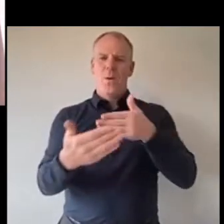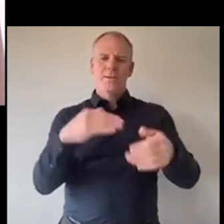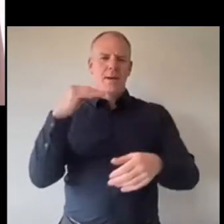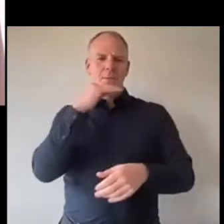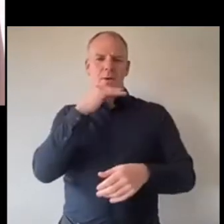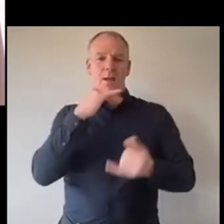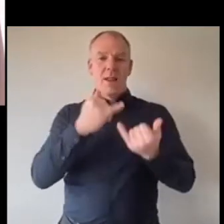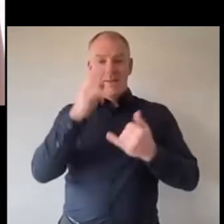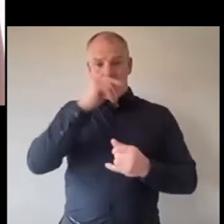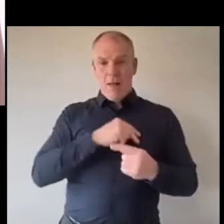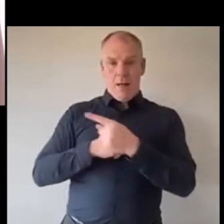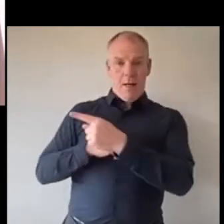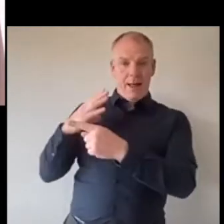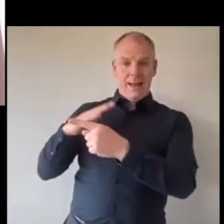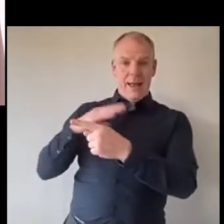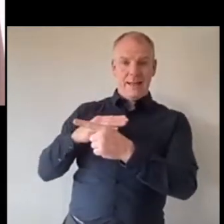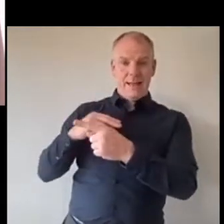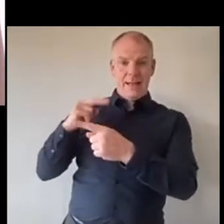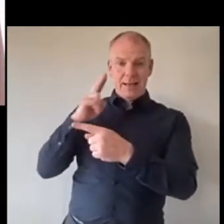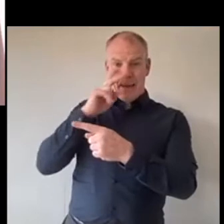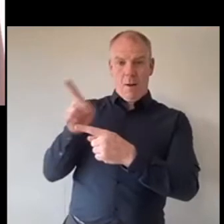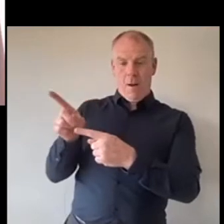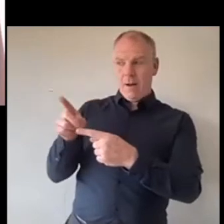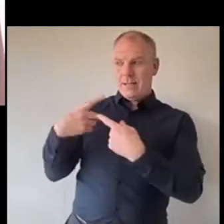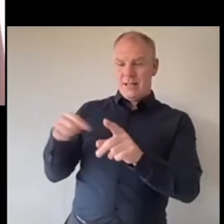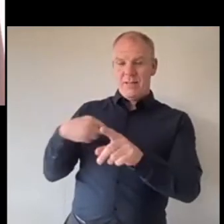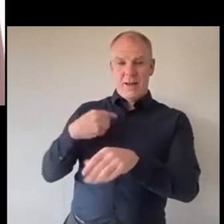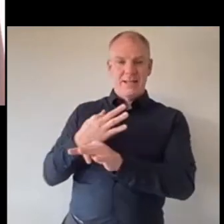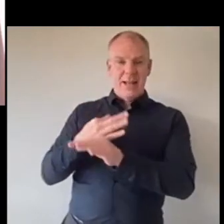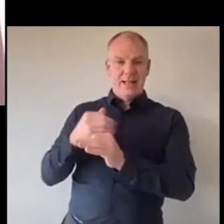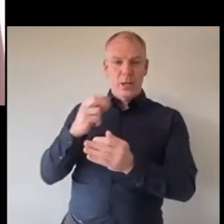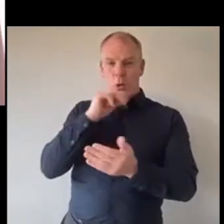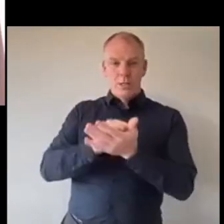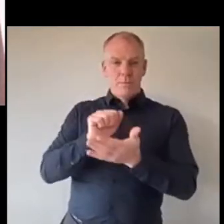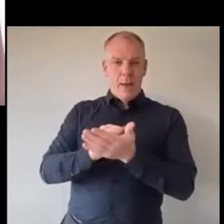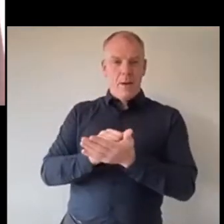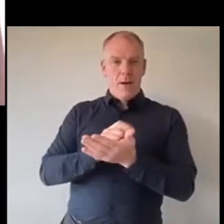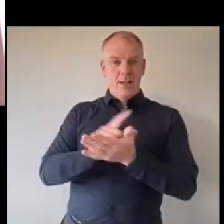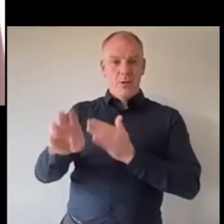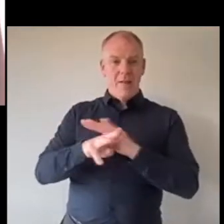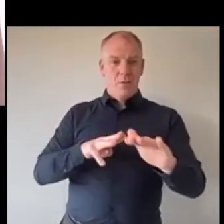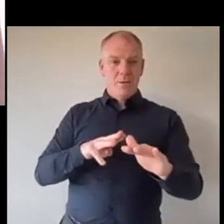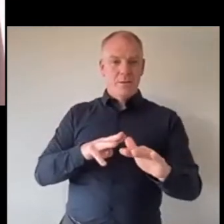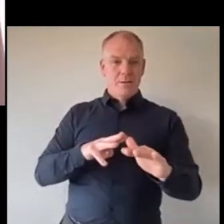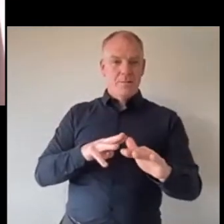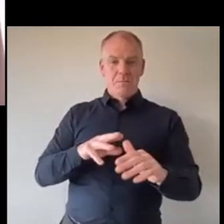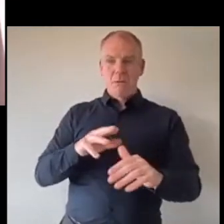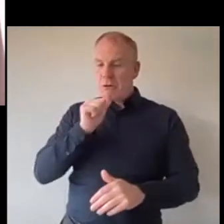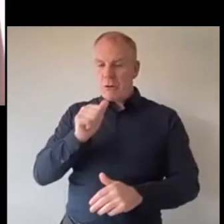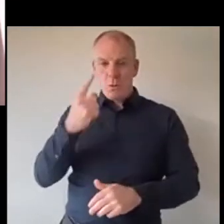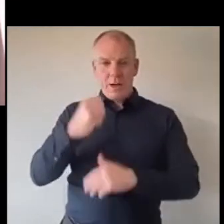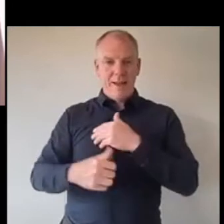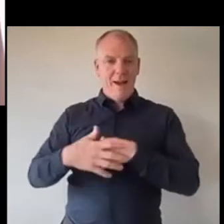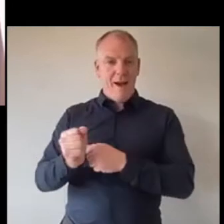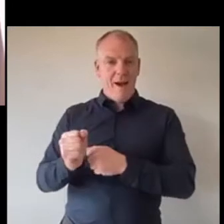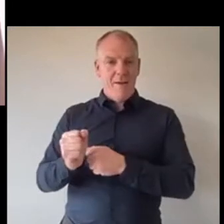lady down who served me my dad's paper every day for 12 months at 8 o'clock never took a day off work in the middle of the pandemic our frontline staff I think